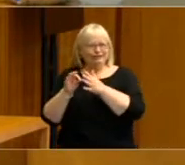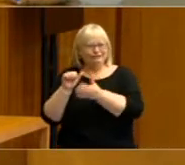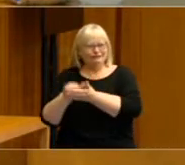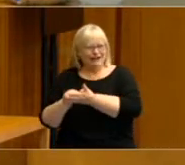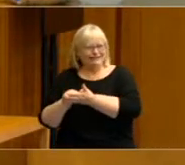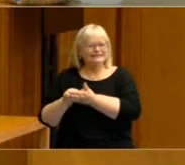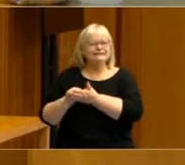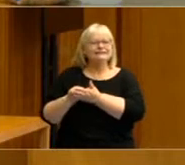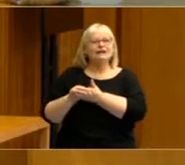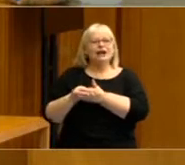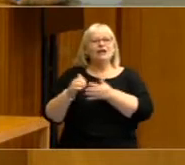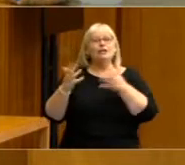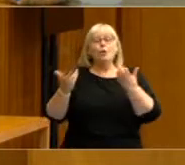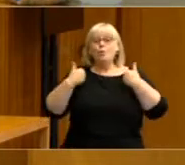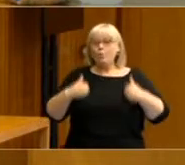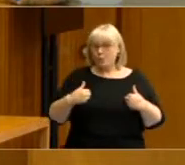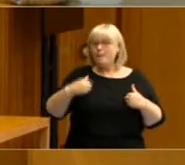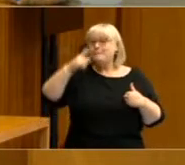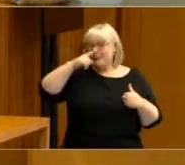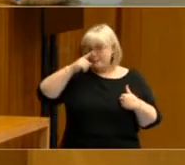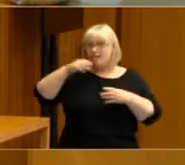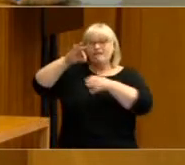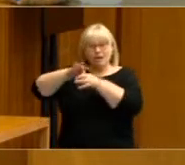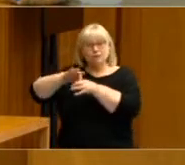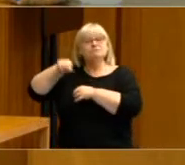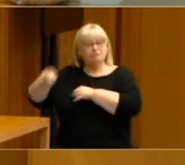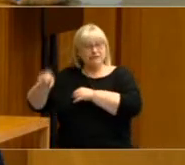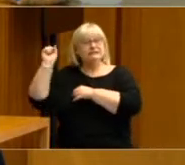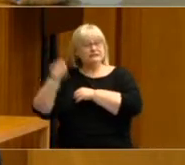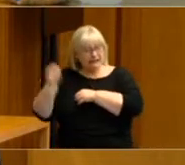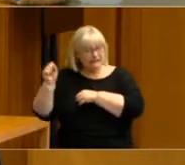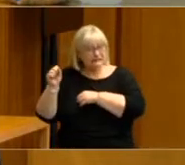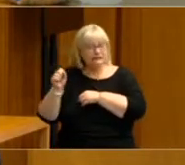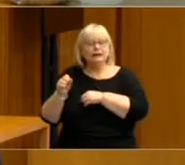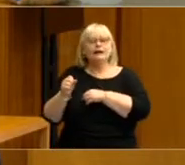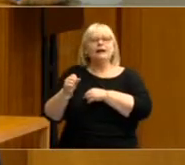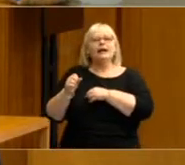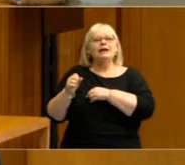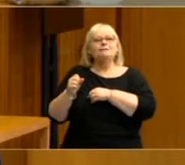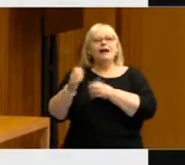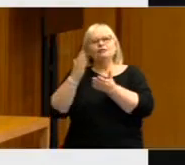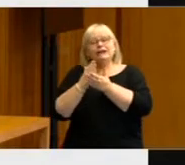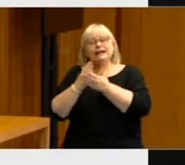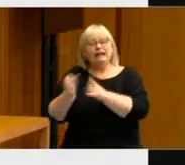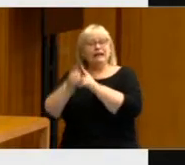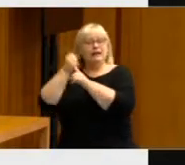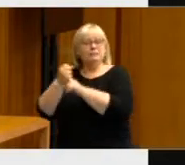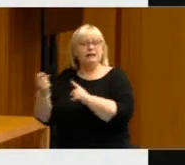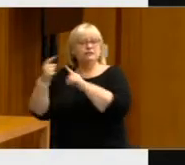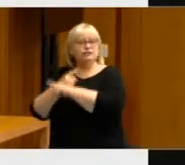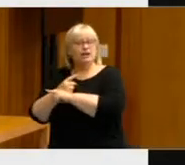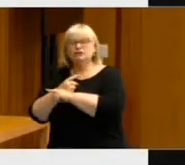certainly well-off voters in there who wouldn't be unduly affected by those tax changes.